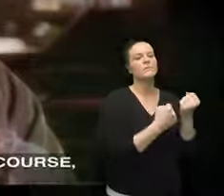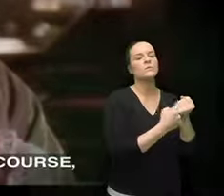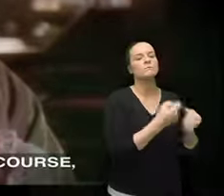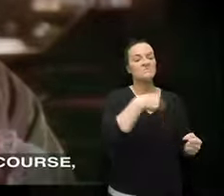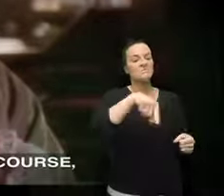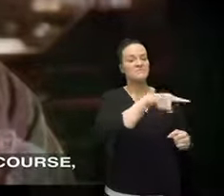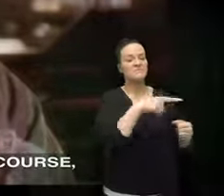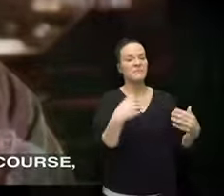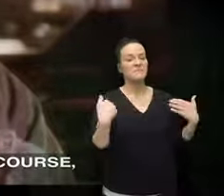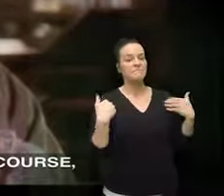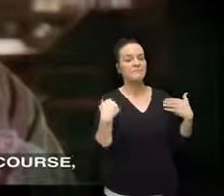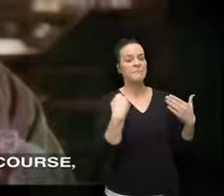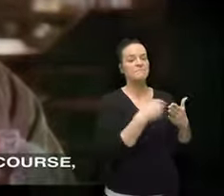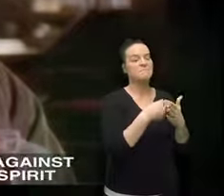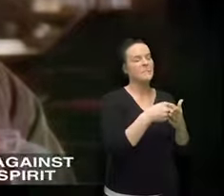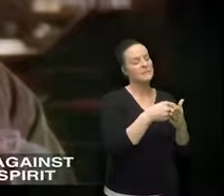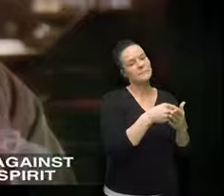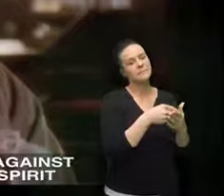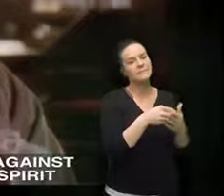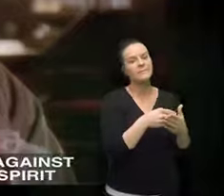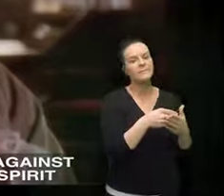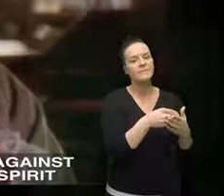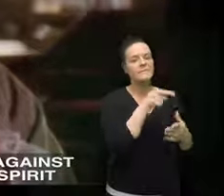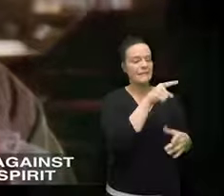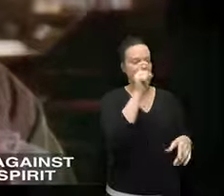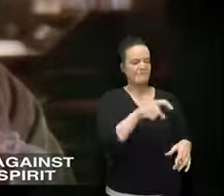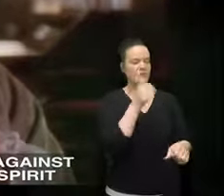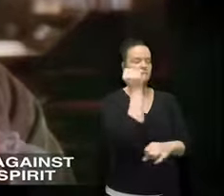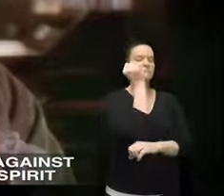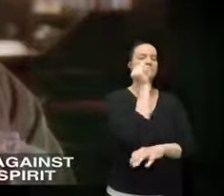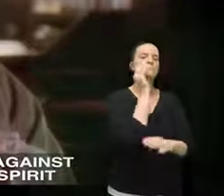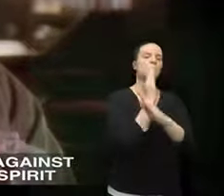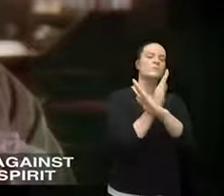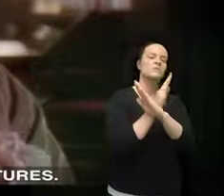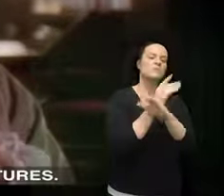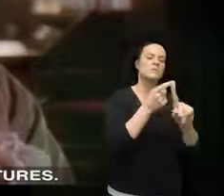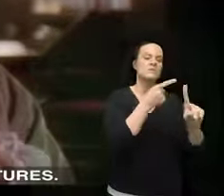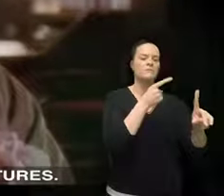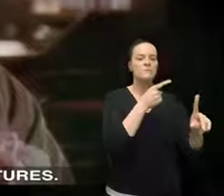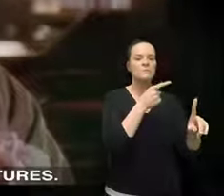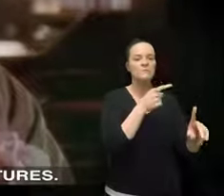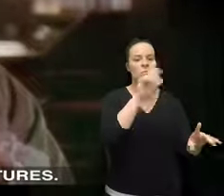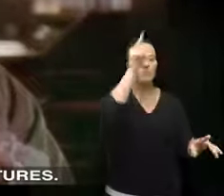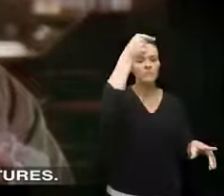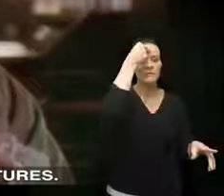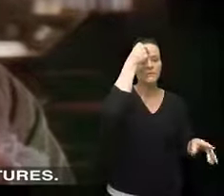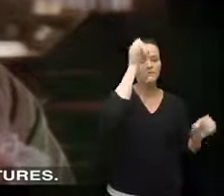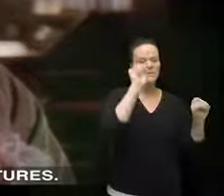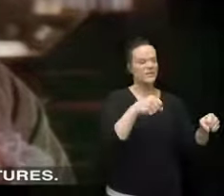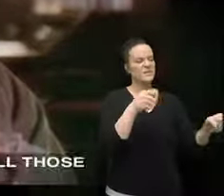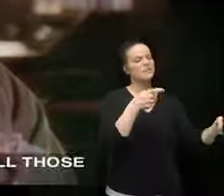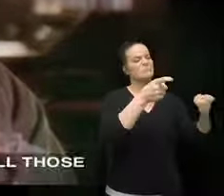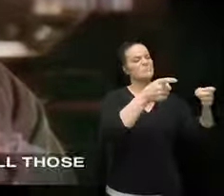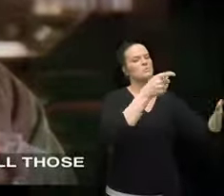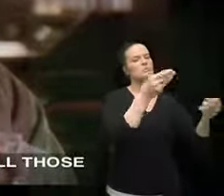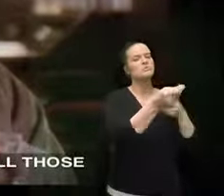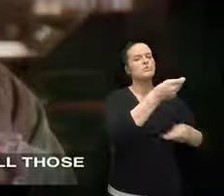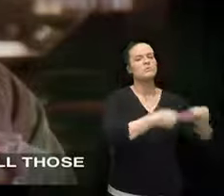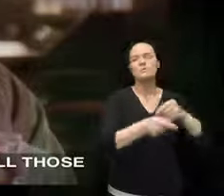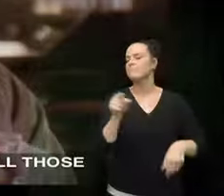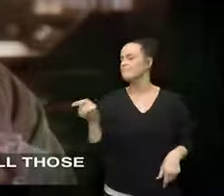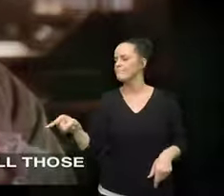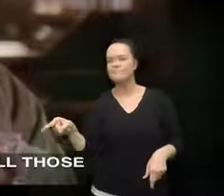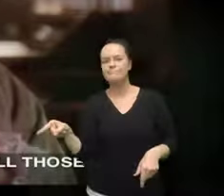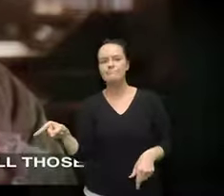the people with money of course are with us they need protection against the too democratic spirit of the state legislatures on the other